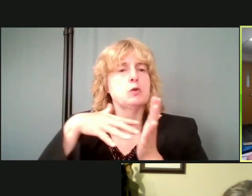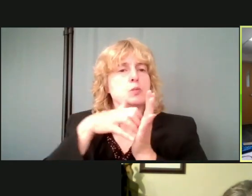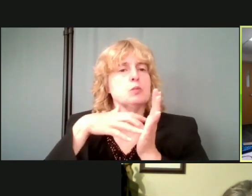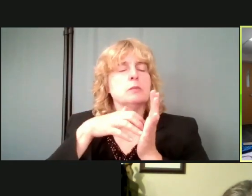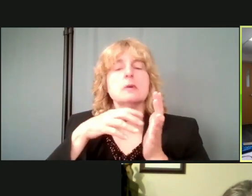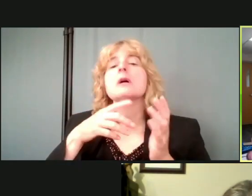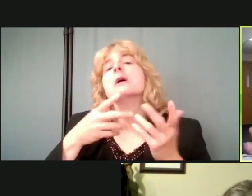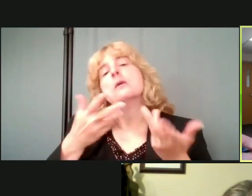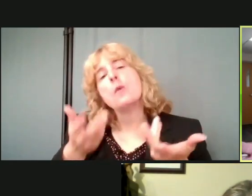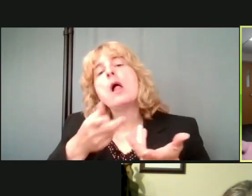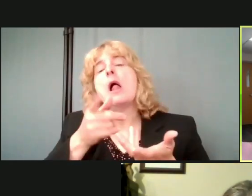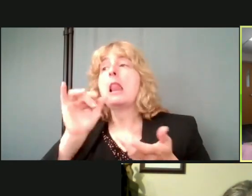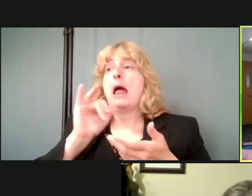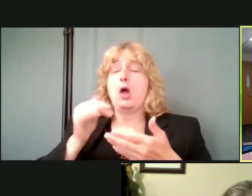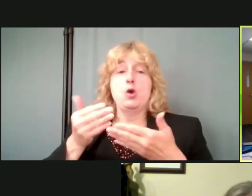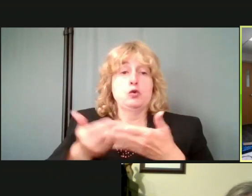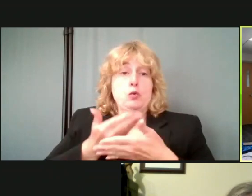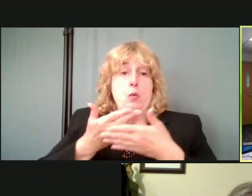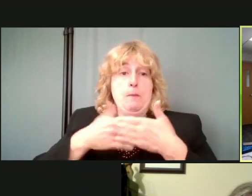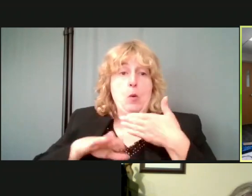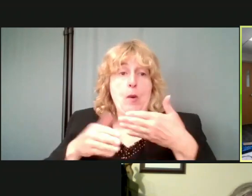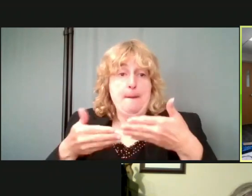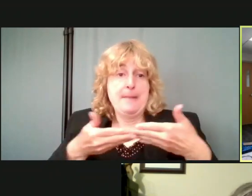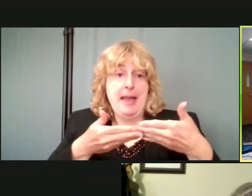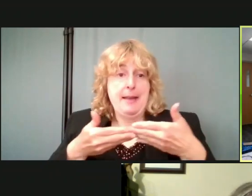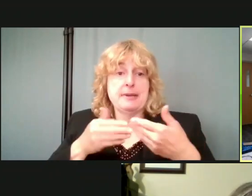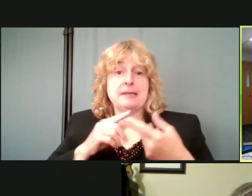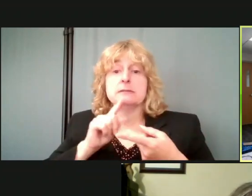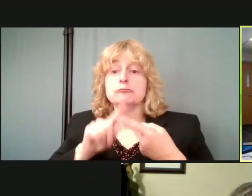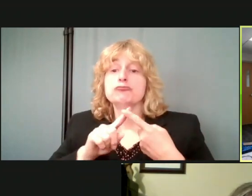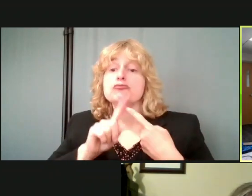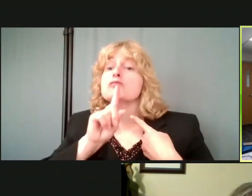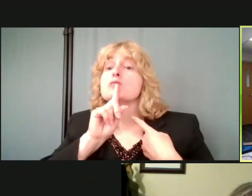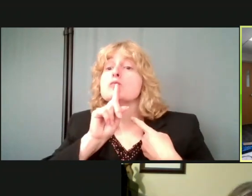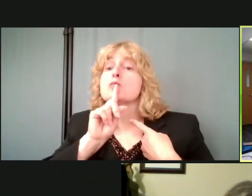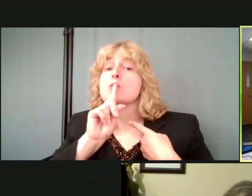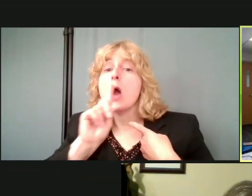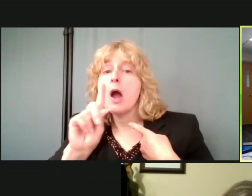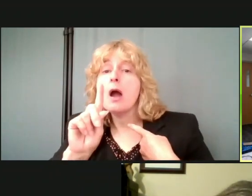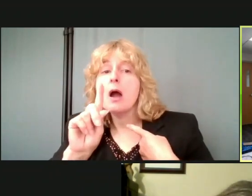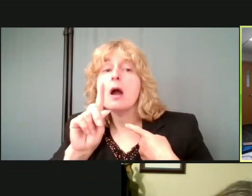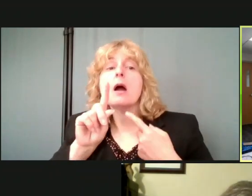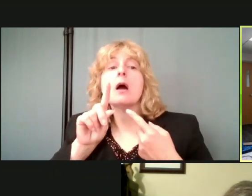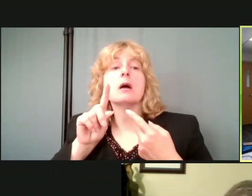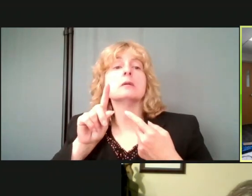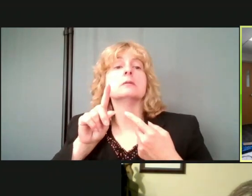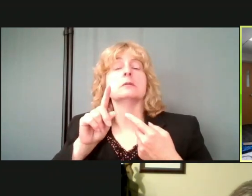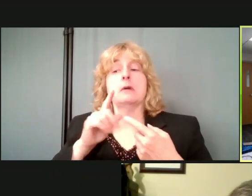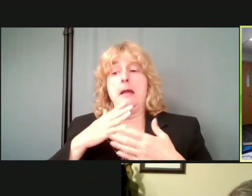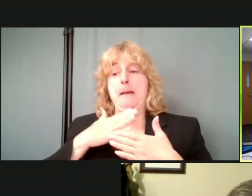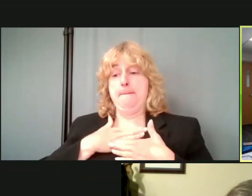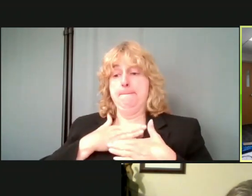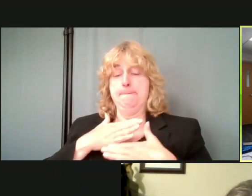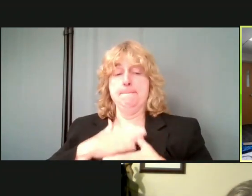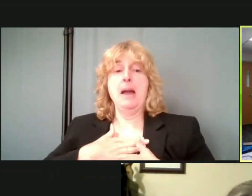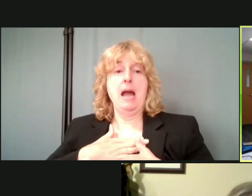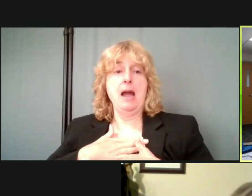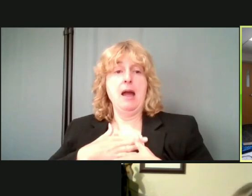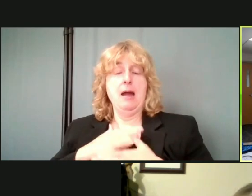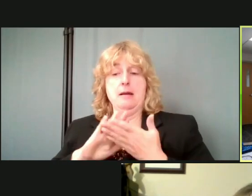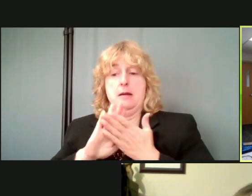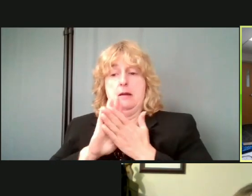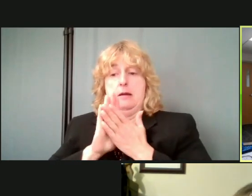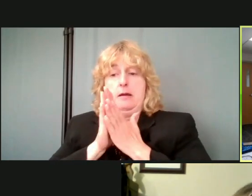newborns up until a year old, when, when your, your body starts creating more, um, your immune system starts getting